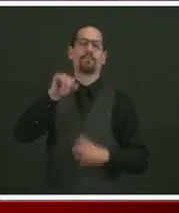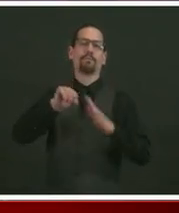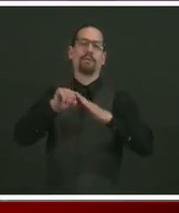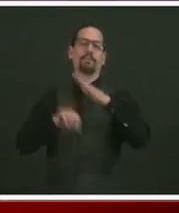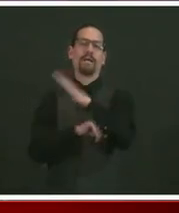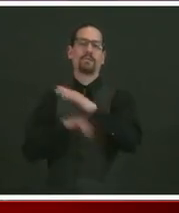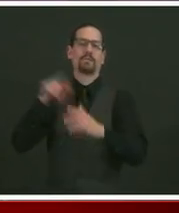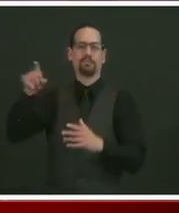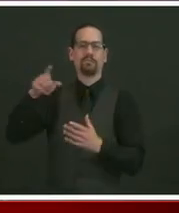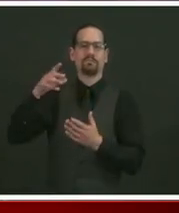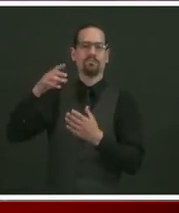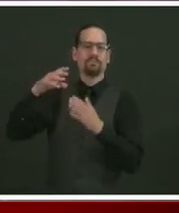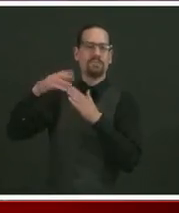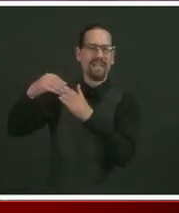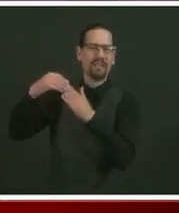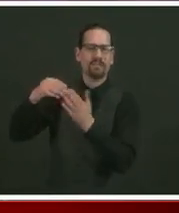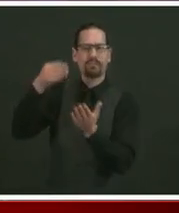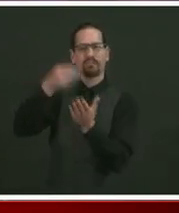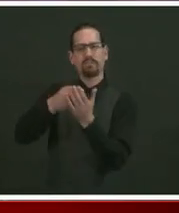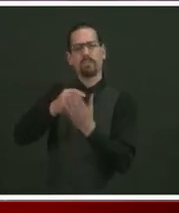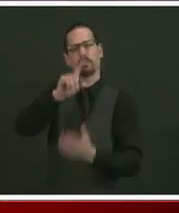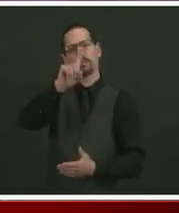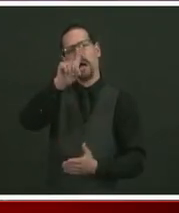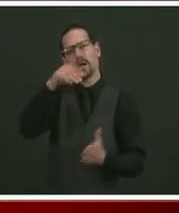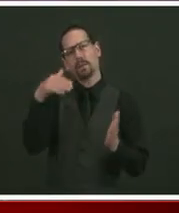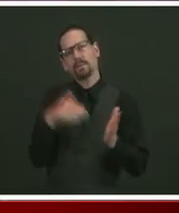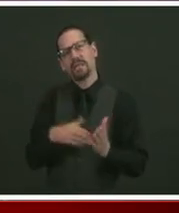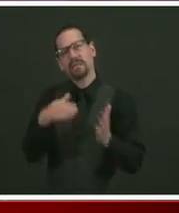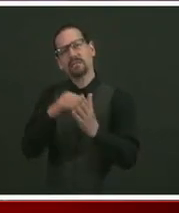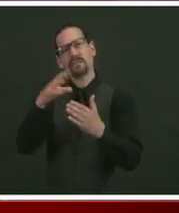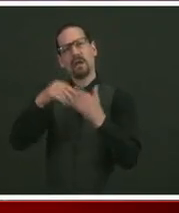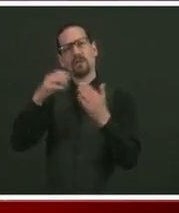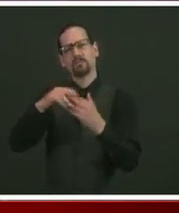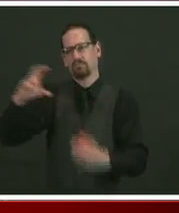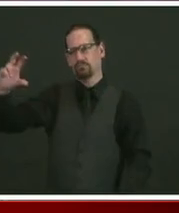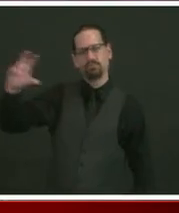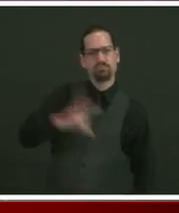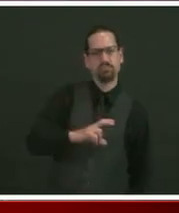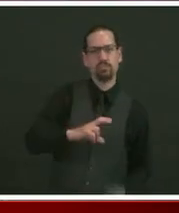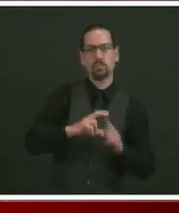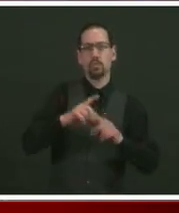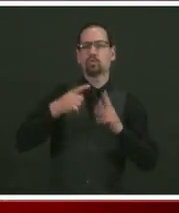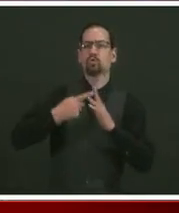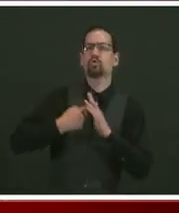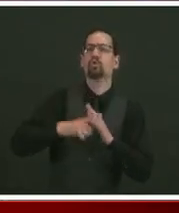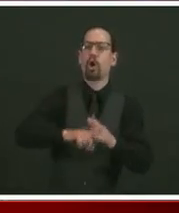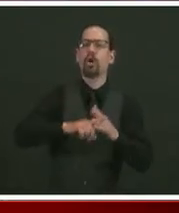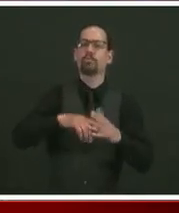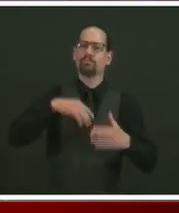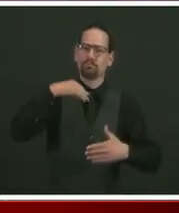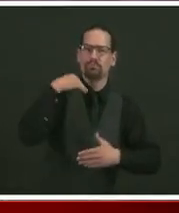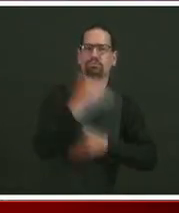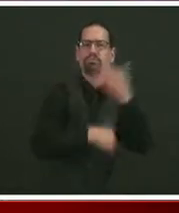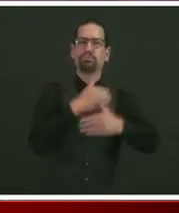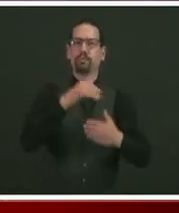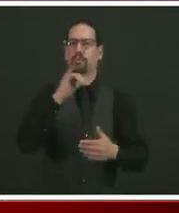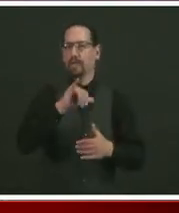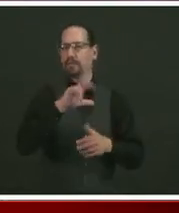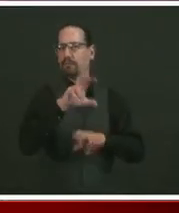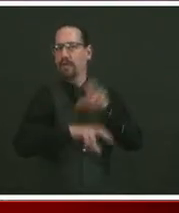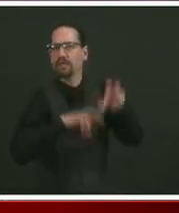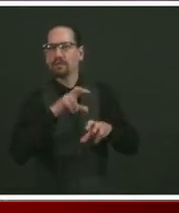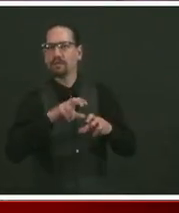this work on a go-forward basis. That funding will be used to make ongoing investments, most likely in the form of